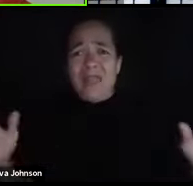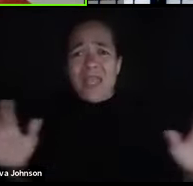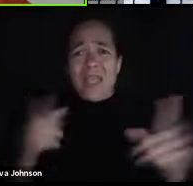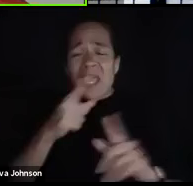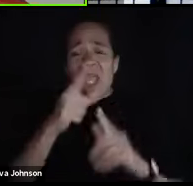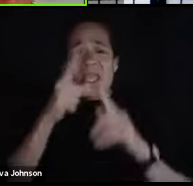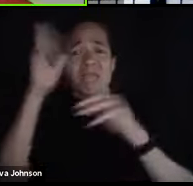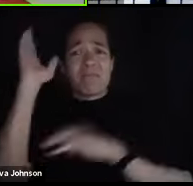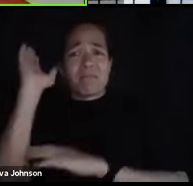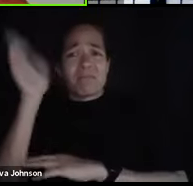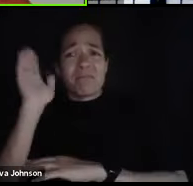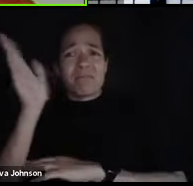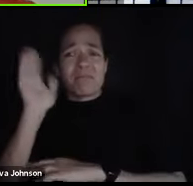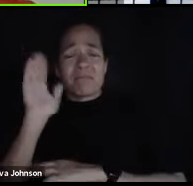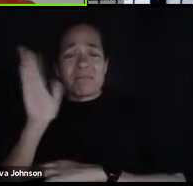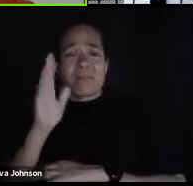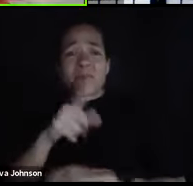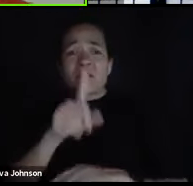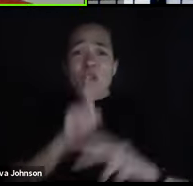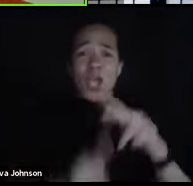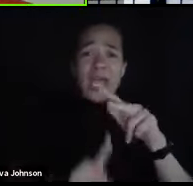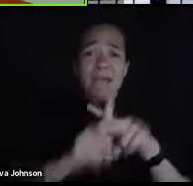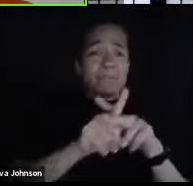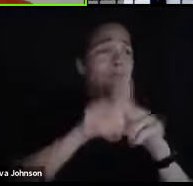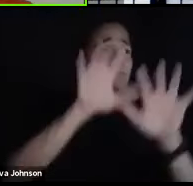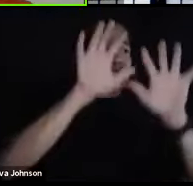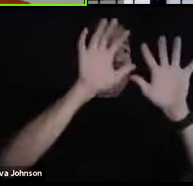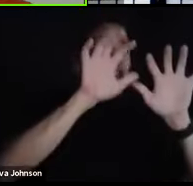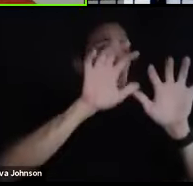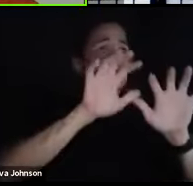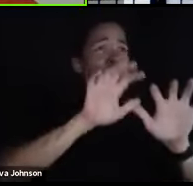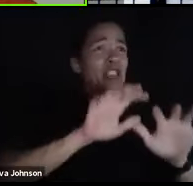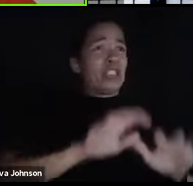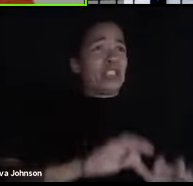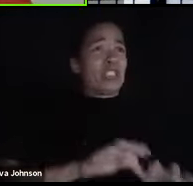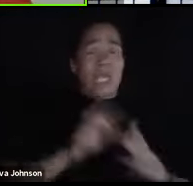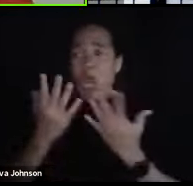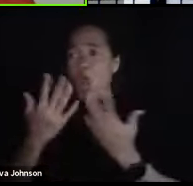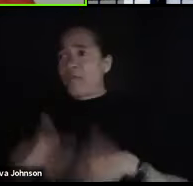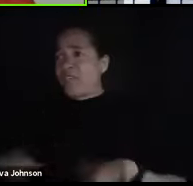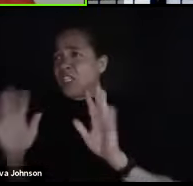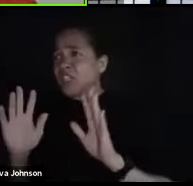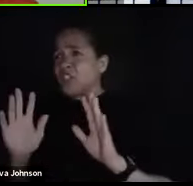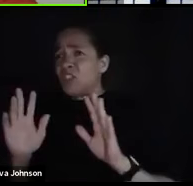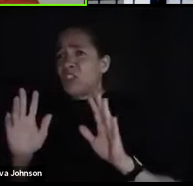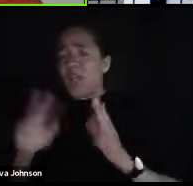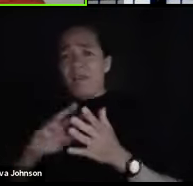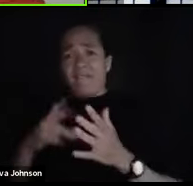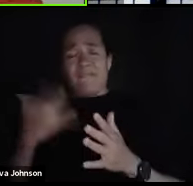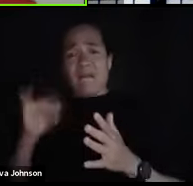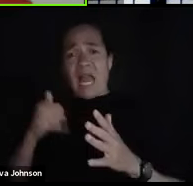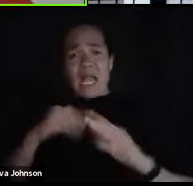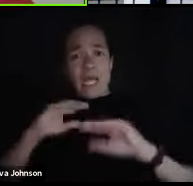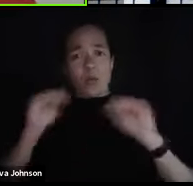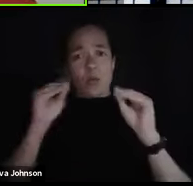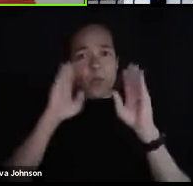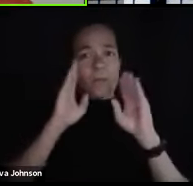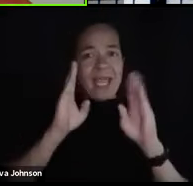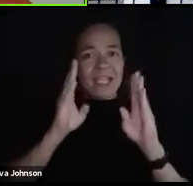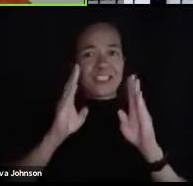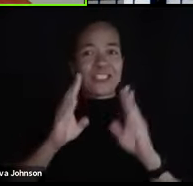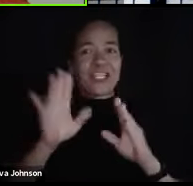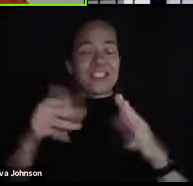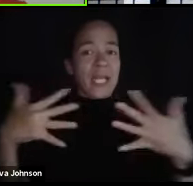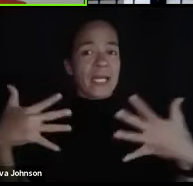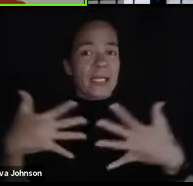like, you're in, and then 50 minutes later, the class is over, and you're like, I don't, I wasn't paying attention at all. And that is the most scary